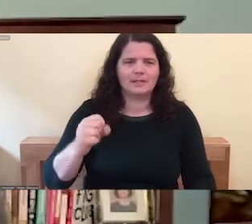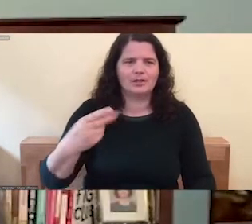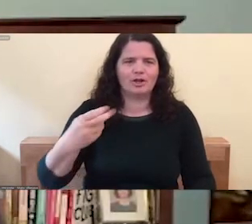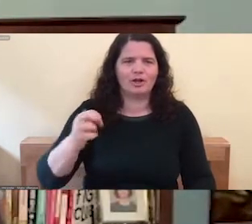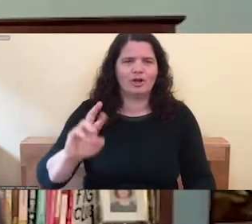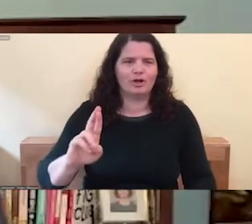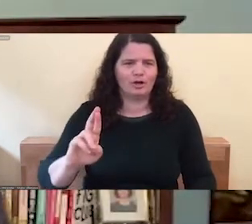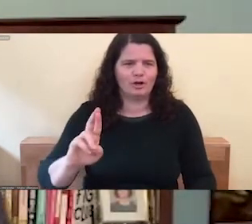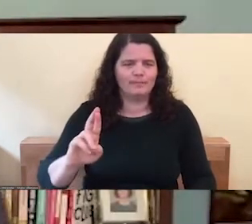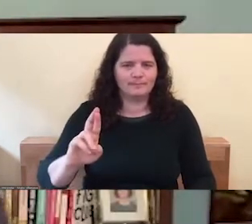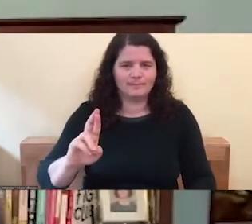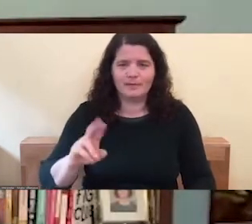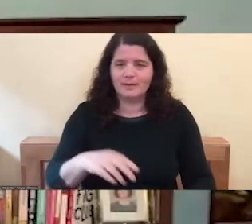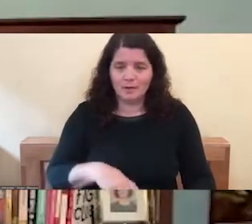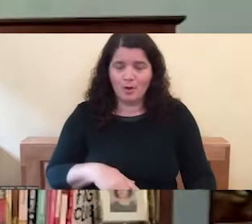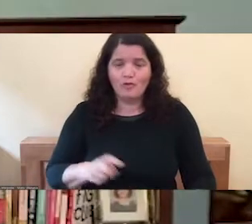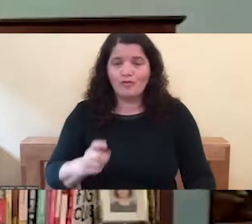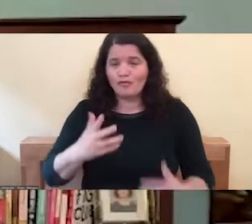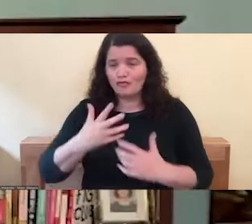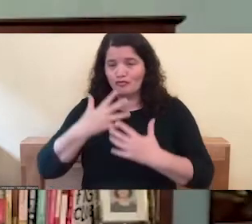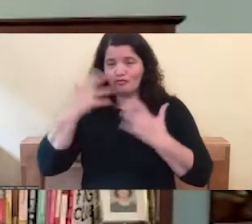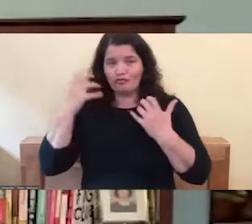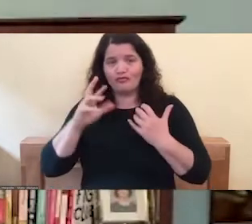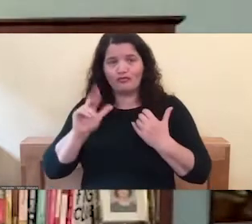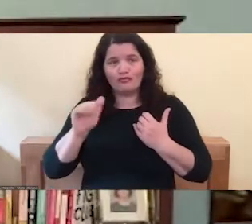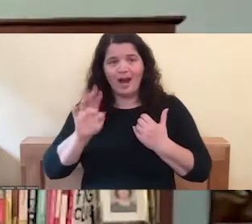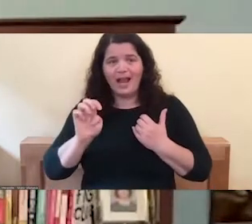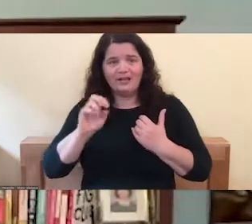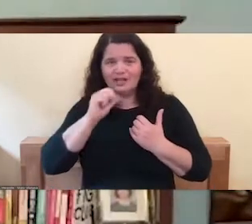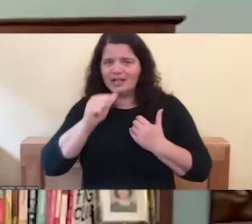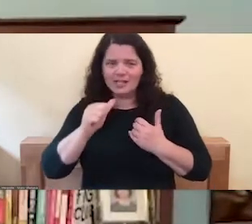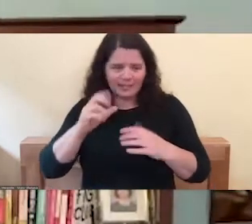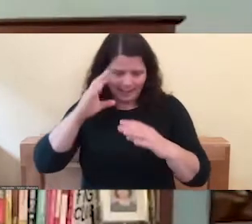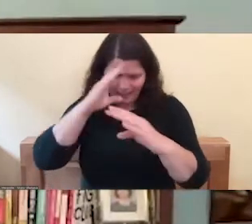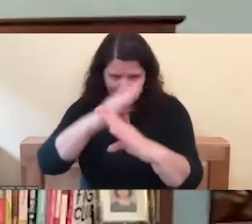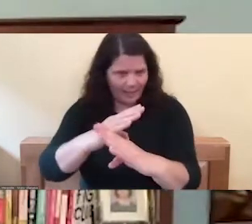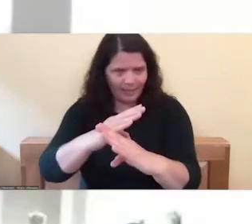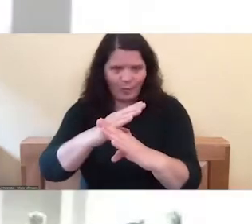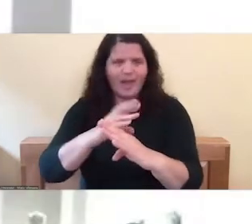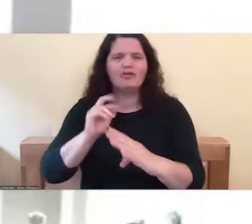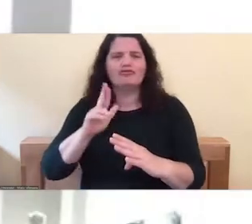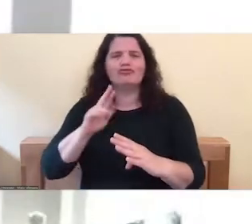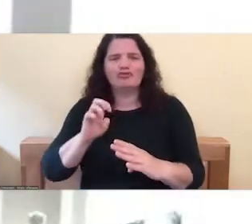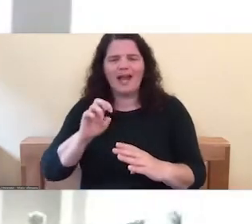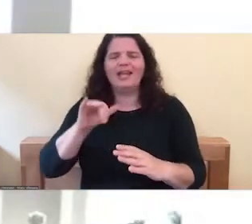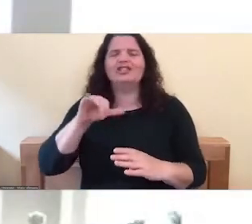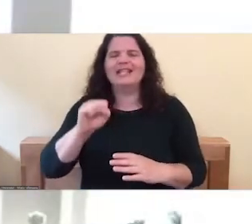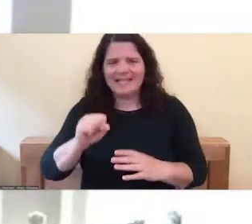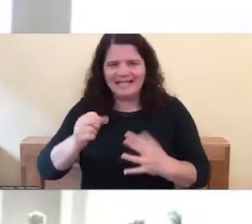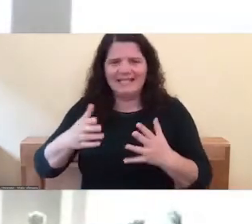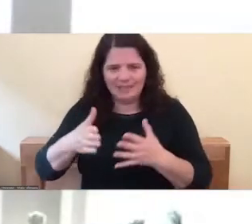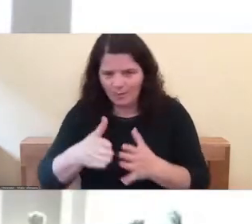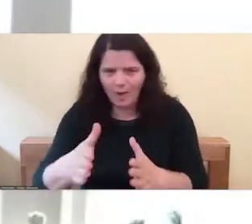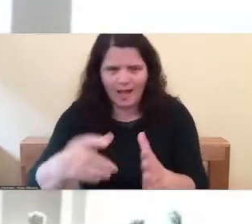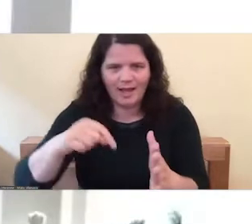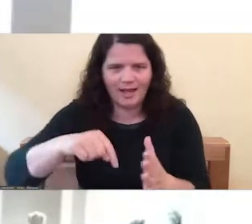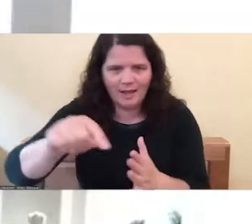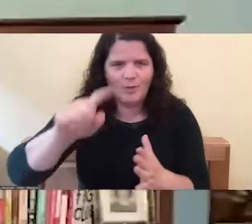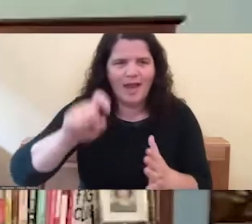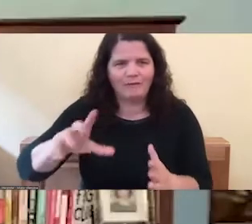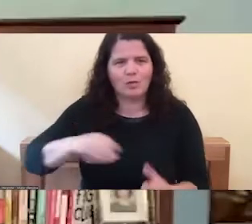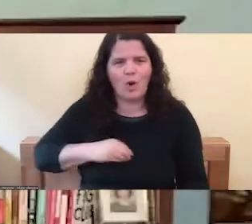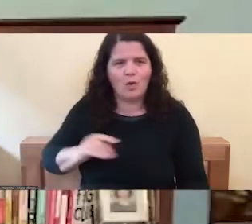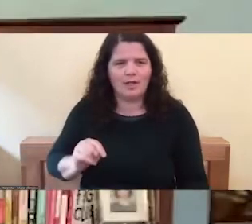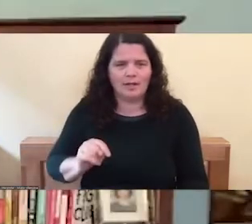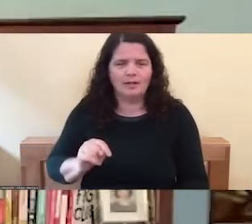Rage doesn't get in the way. Rage is our way. We just have to own it. And again, we can, we can unpack that because there's healthy and